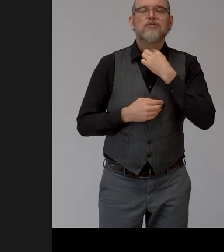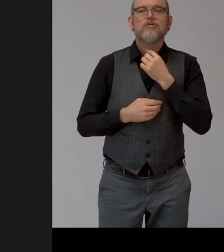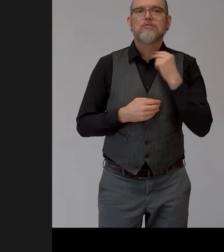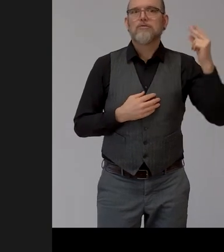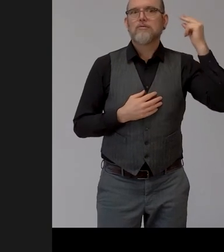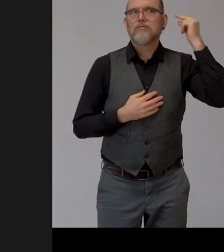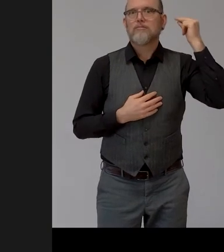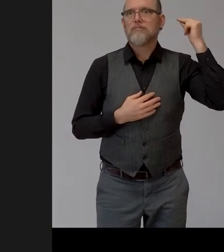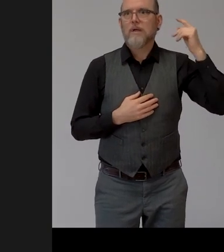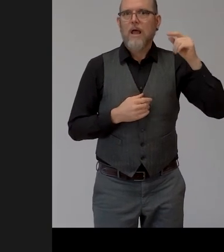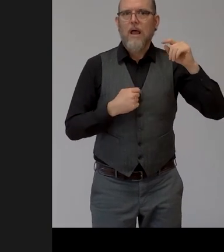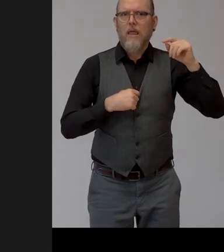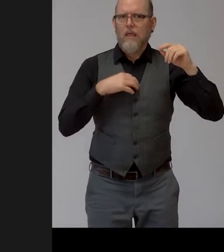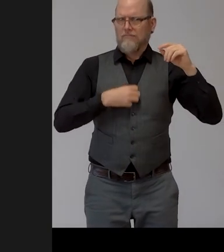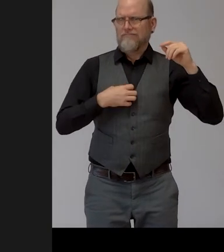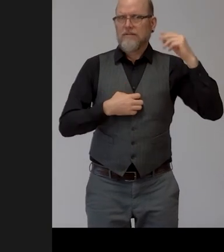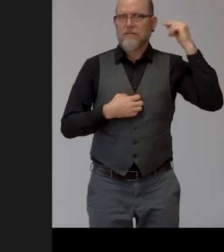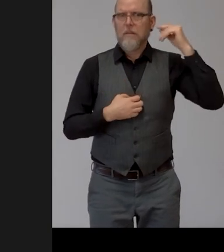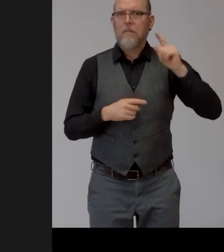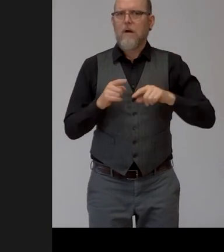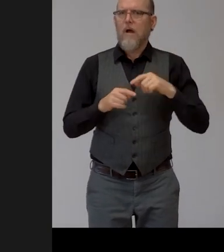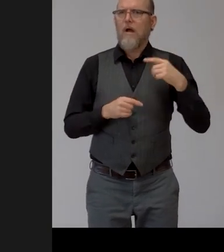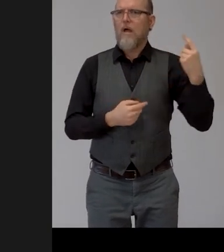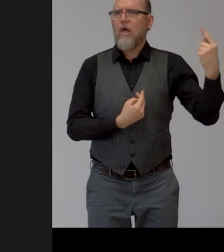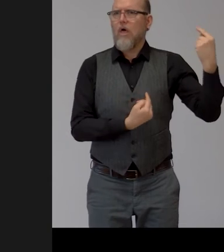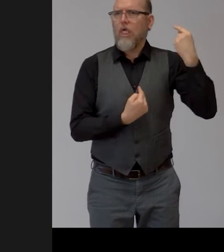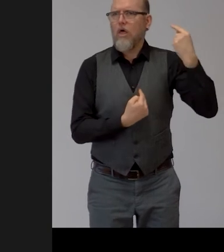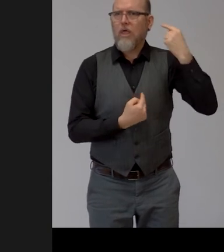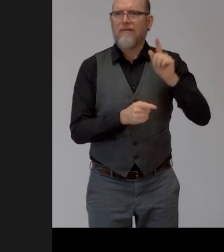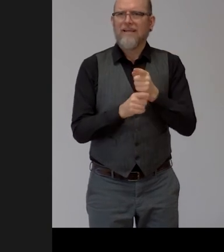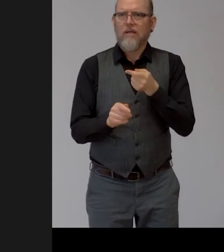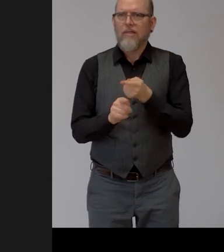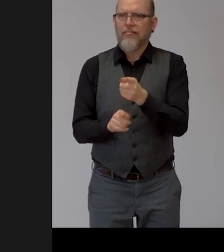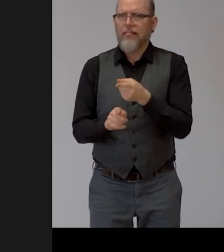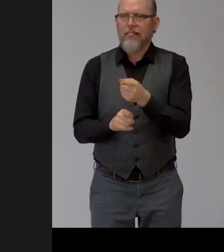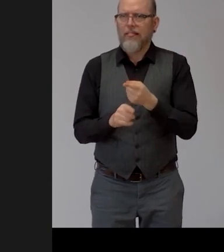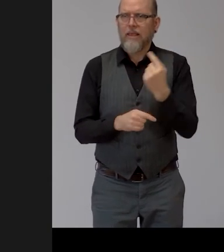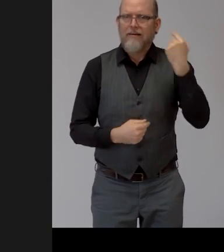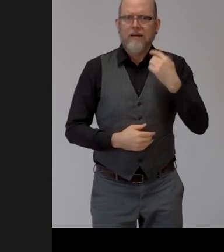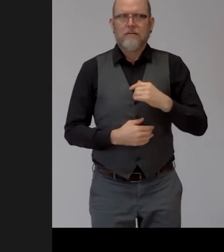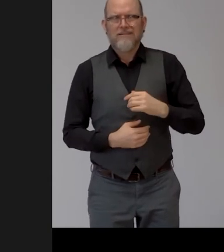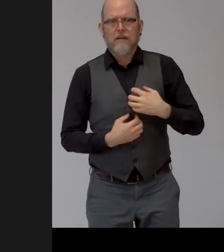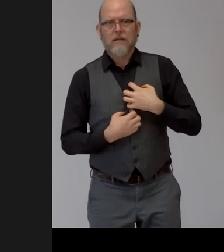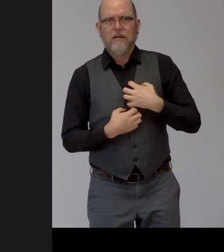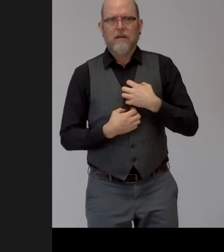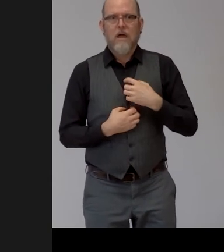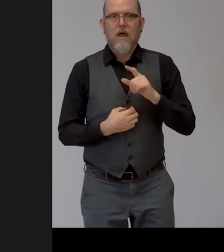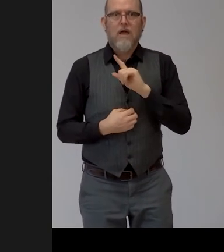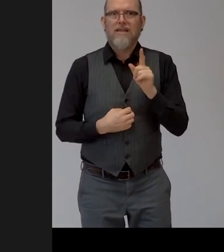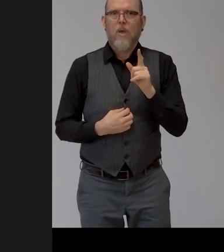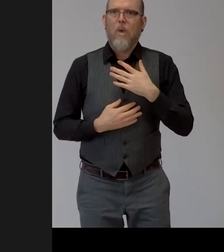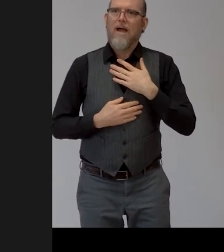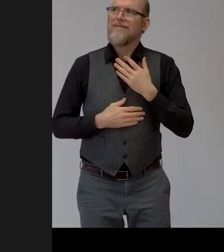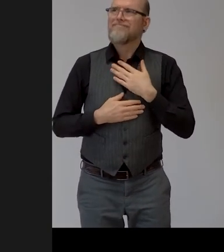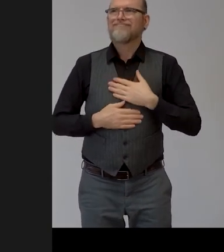he's nice but sometimes he makes fun of me um speaks and not good words to me and it's hard